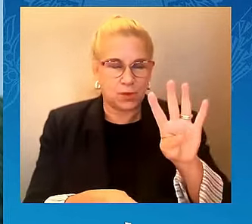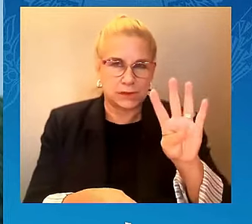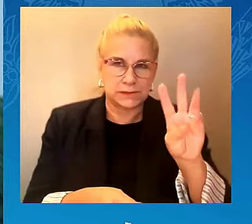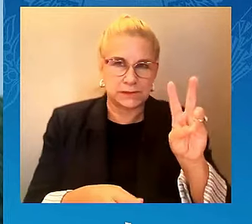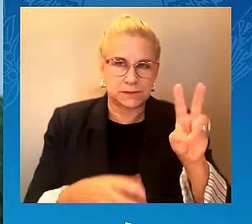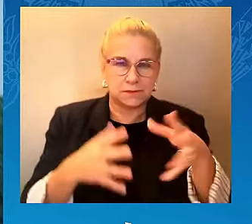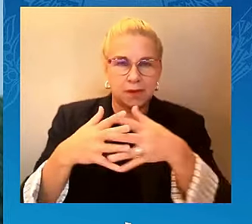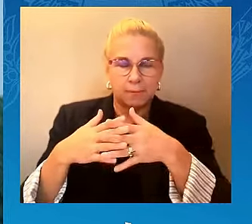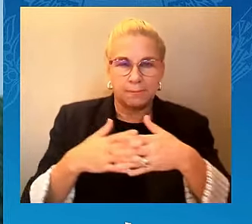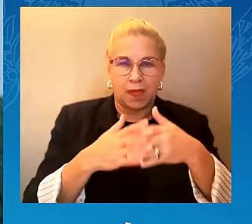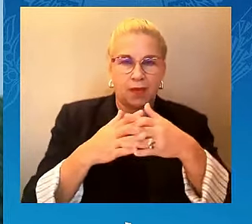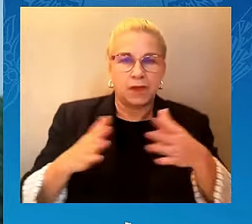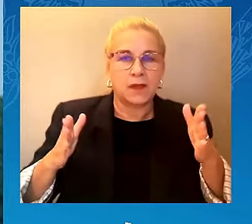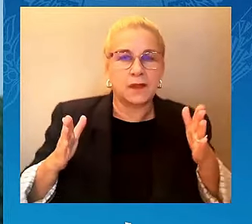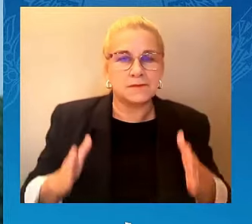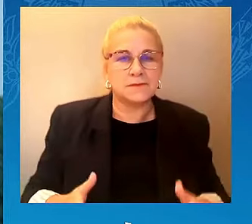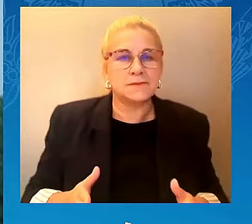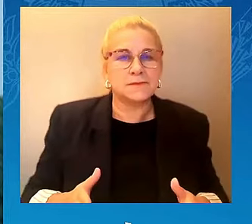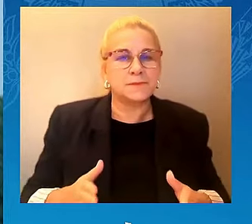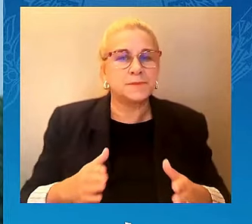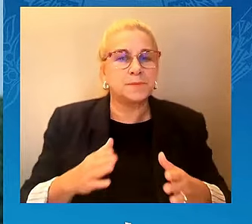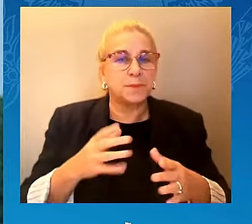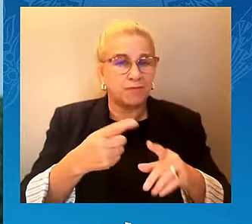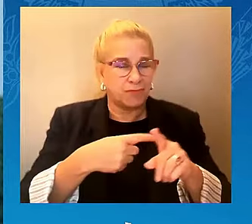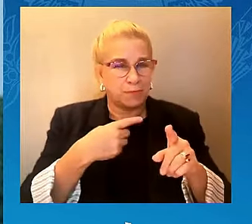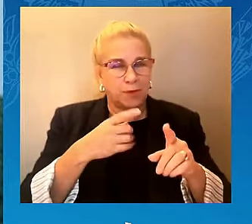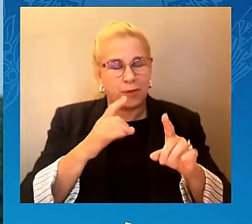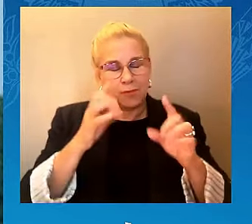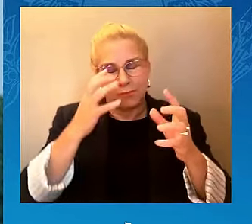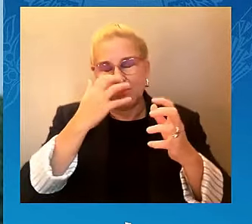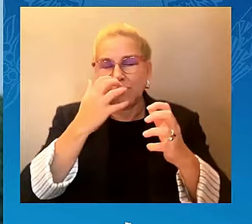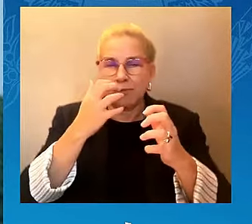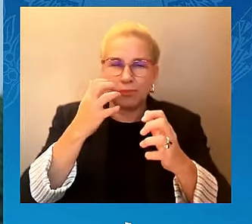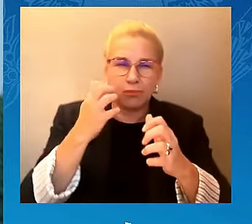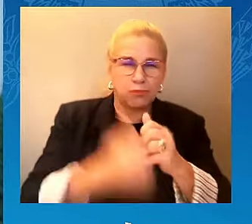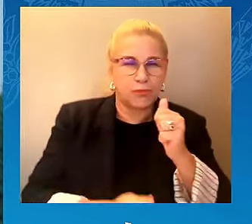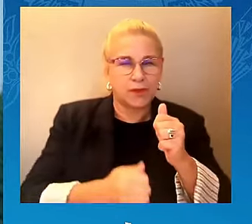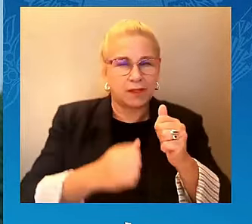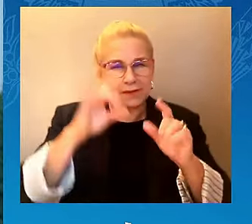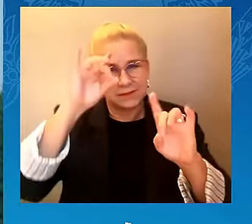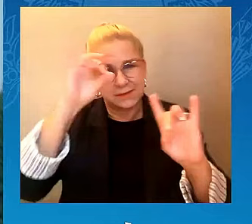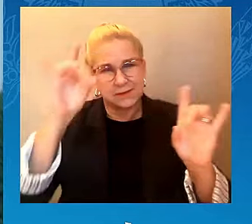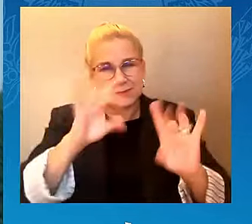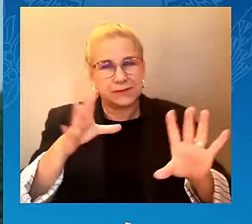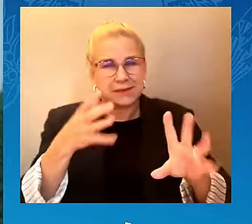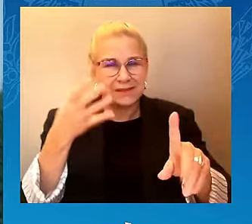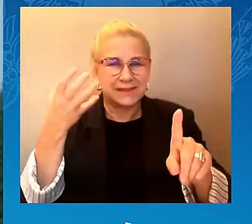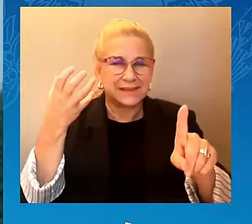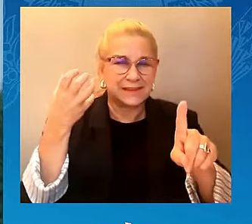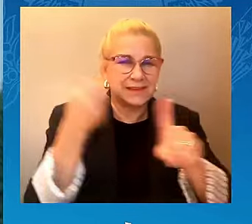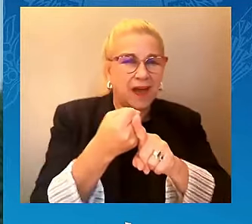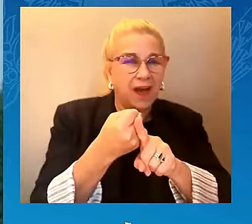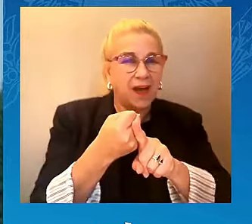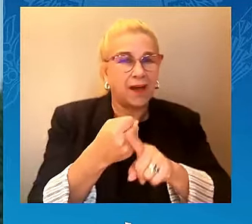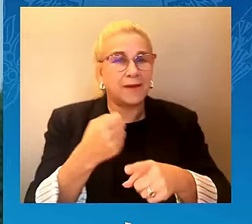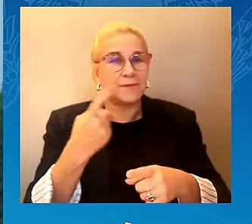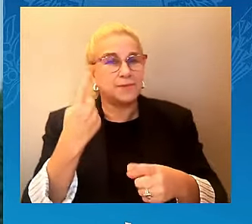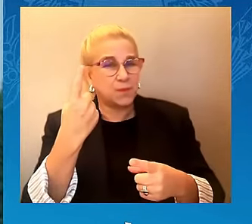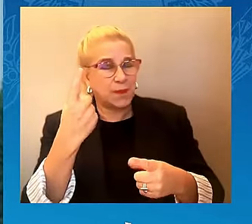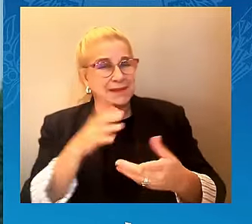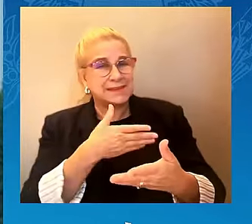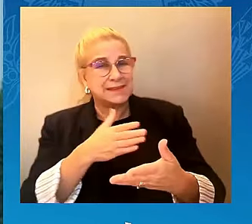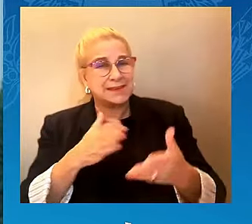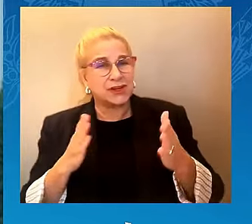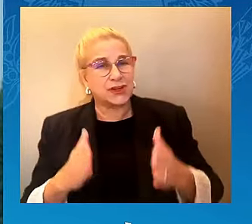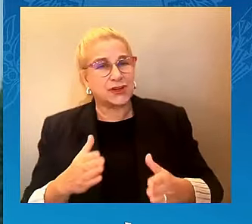who died shielding her son from bullets, an academic and peace activist who